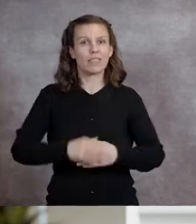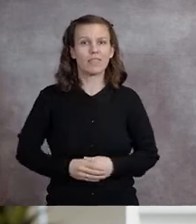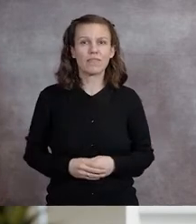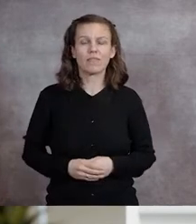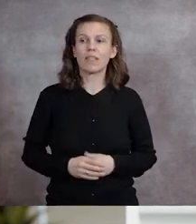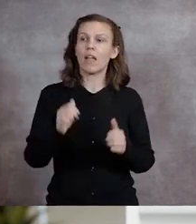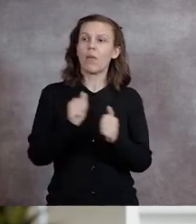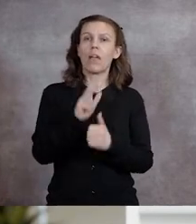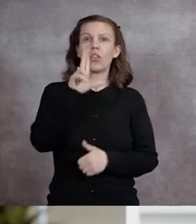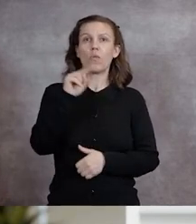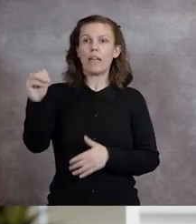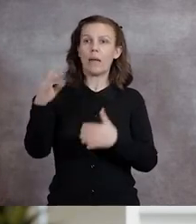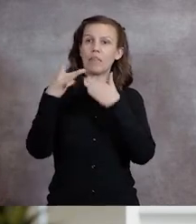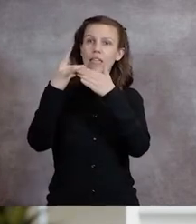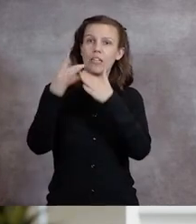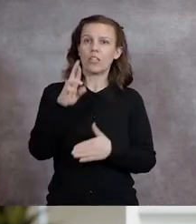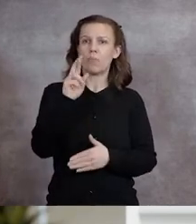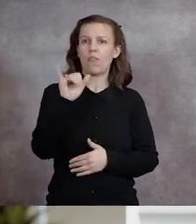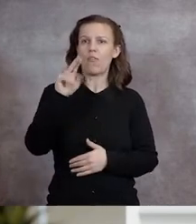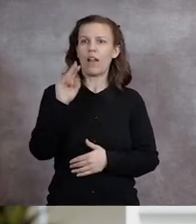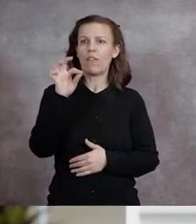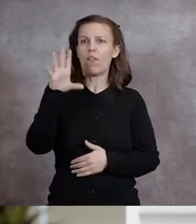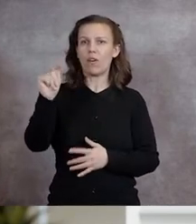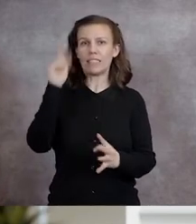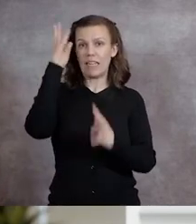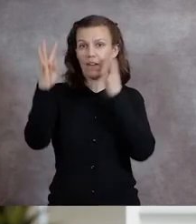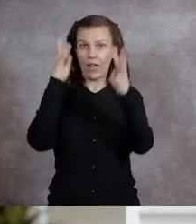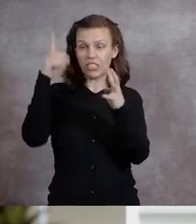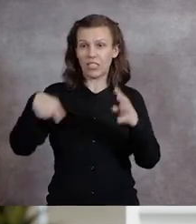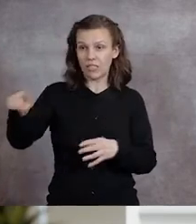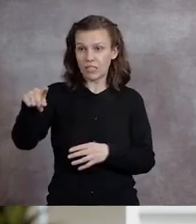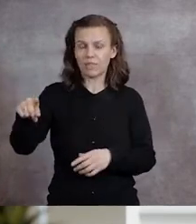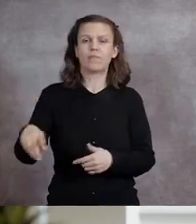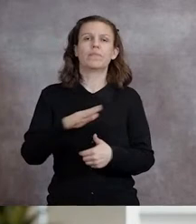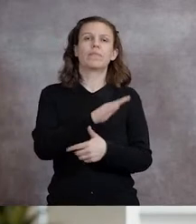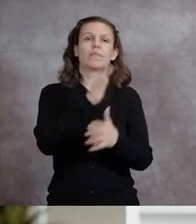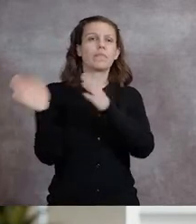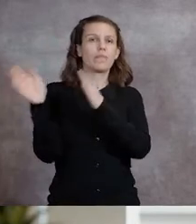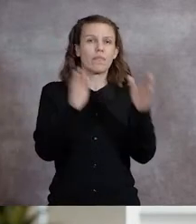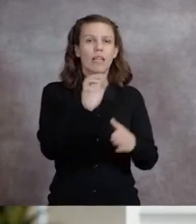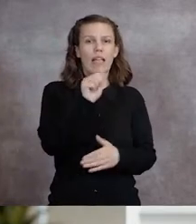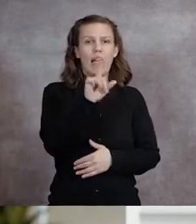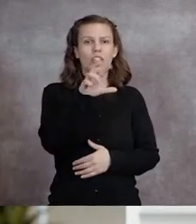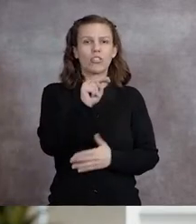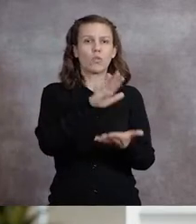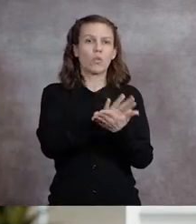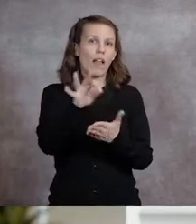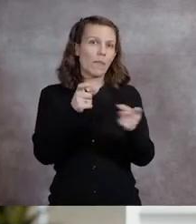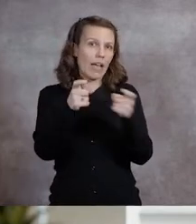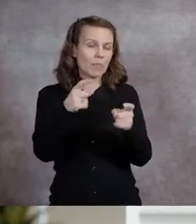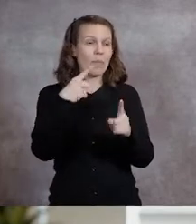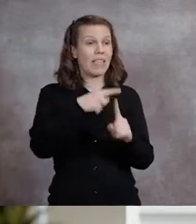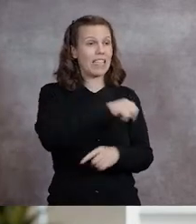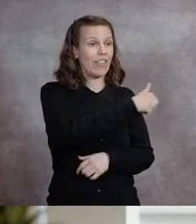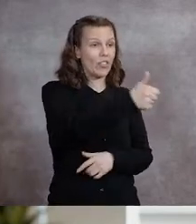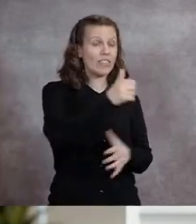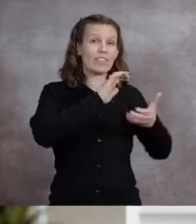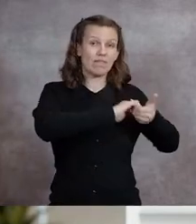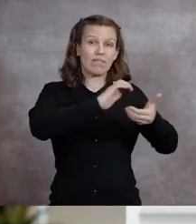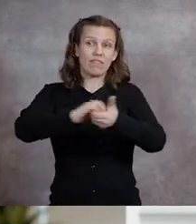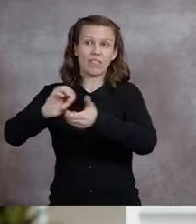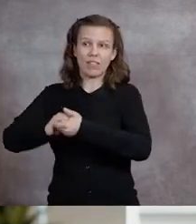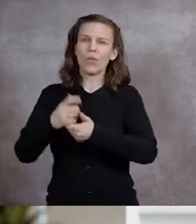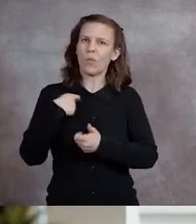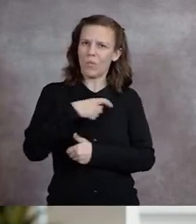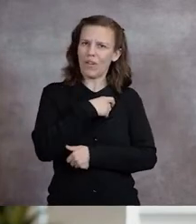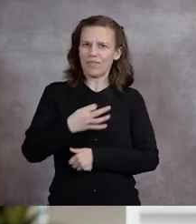And with the leadership of UNM's Rainforest Innovations, the Anderson School of Management, and others, we're doing exactly